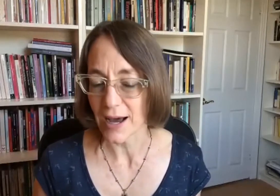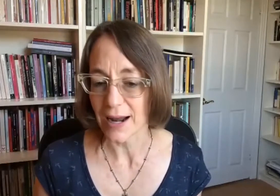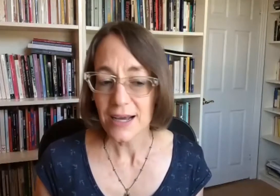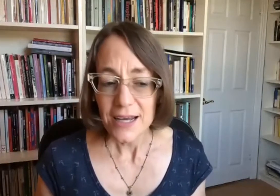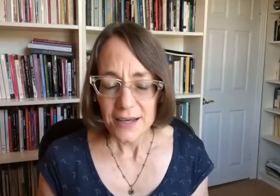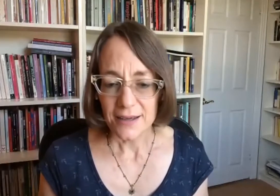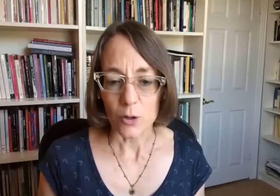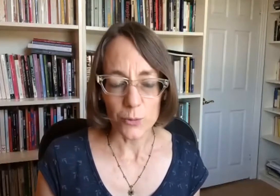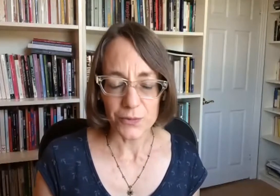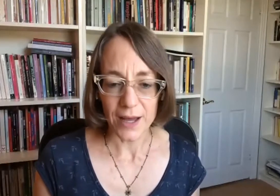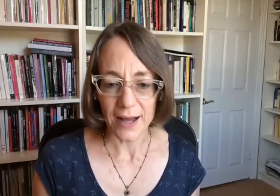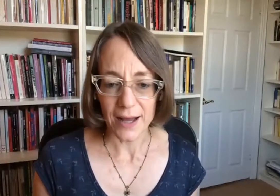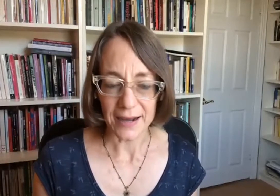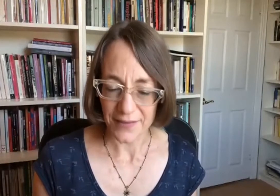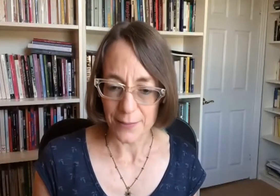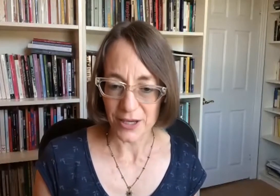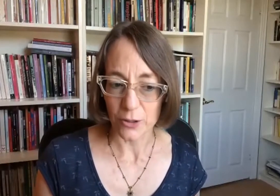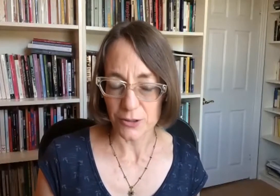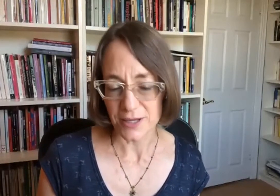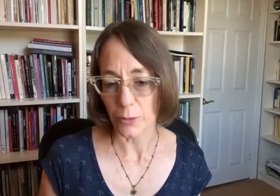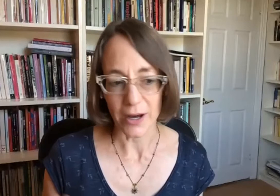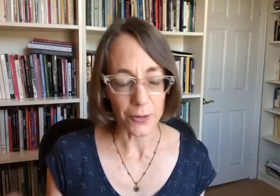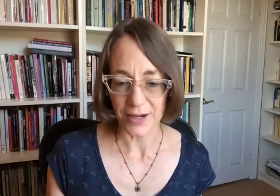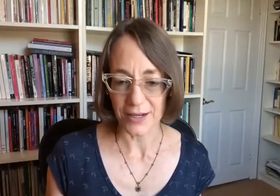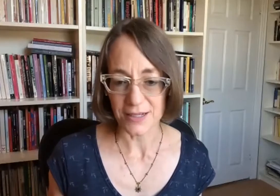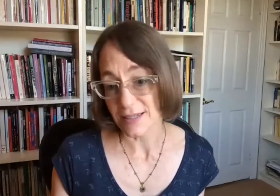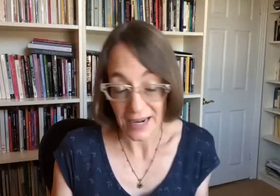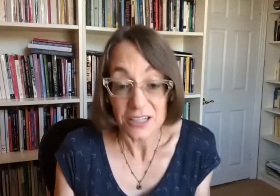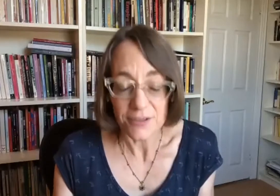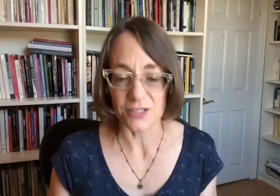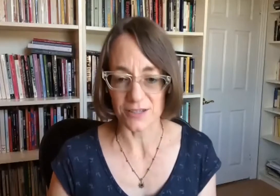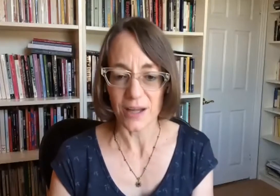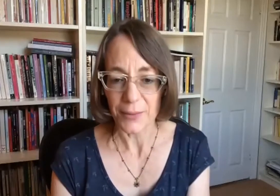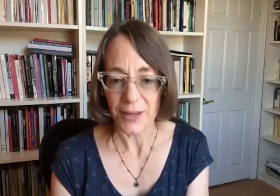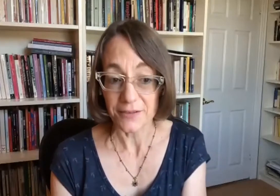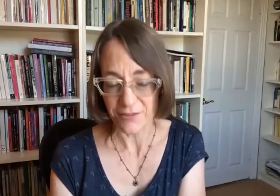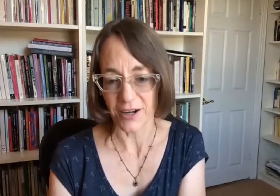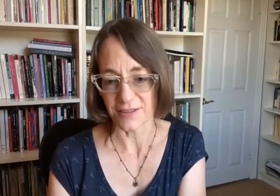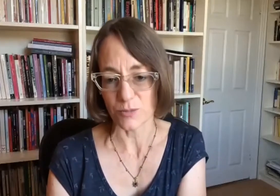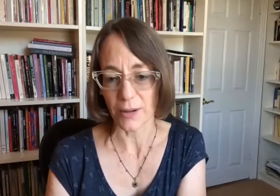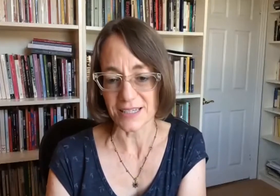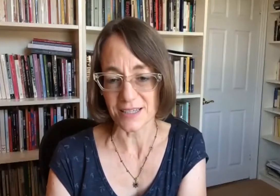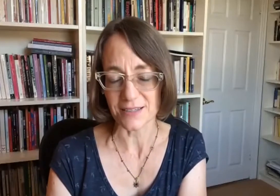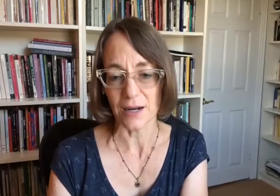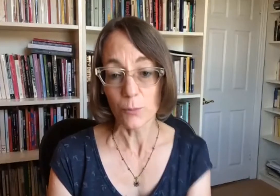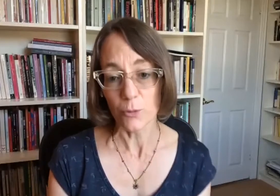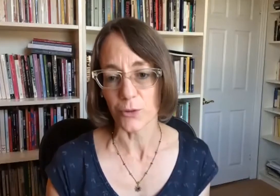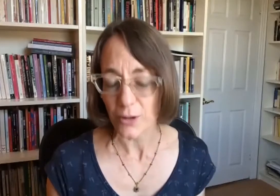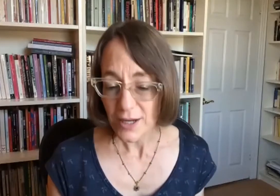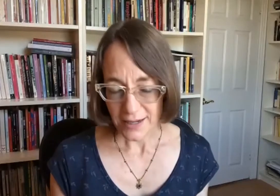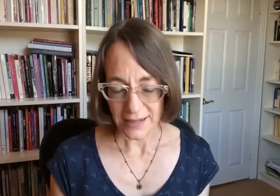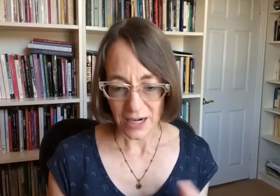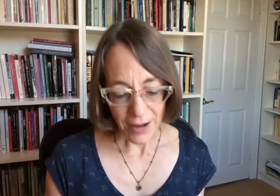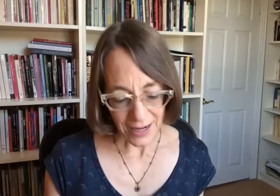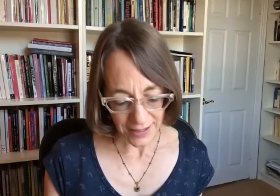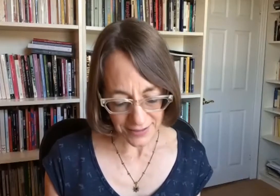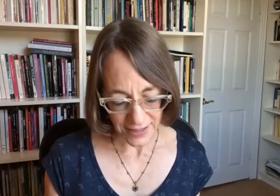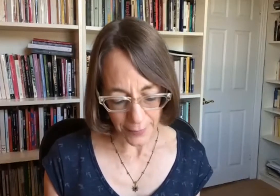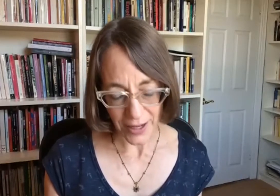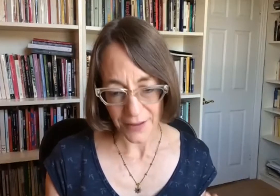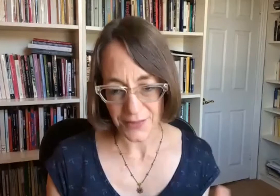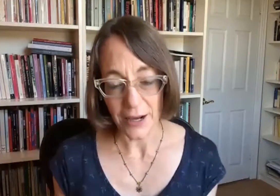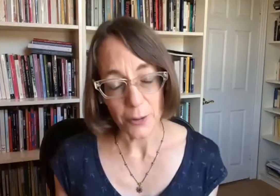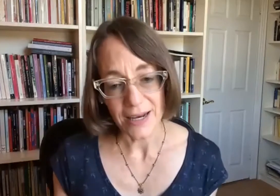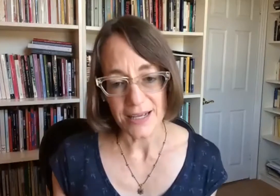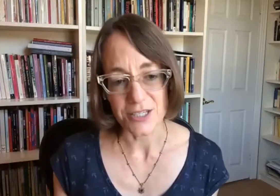a space for a translational space for reflection that brings together scholars, researchers, activists from different